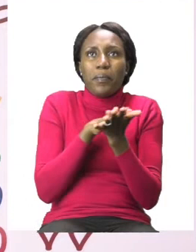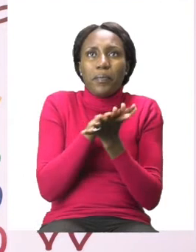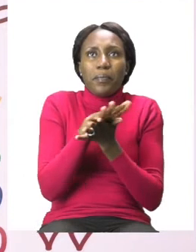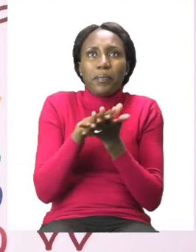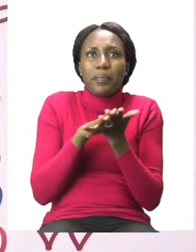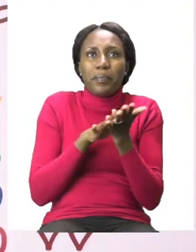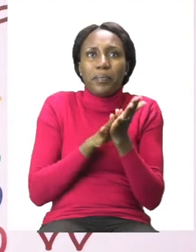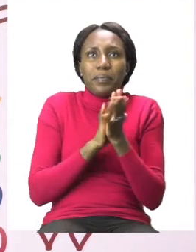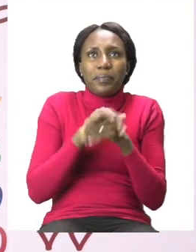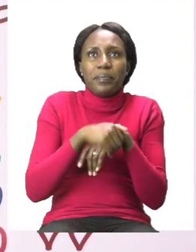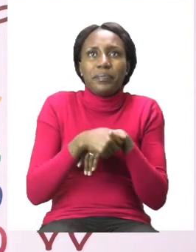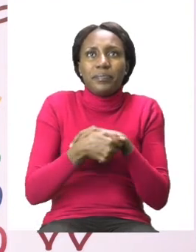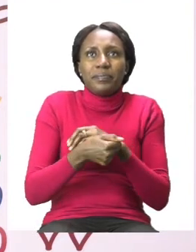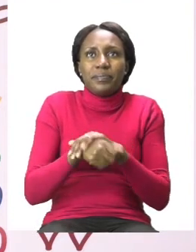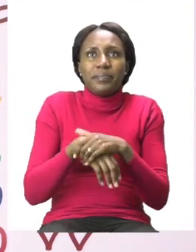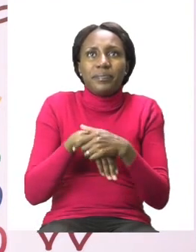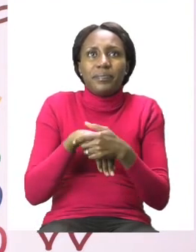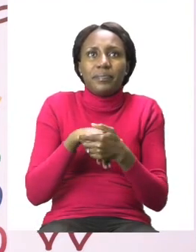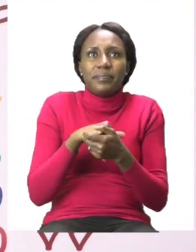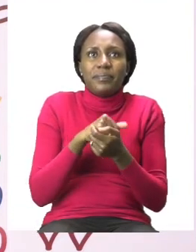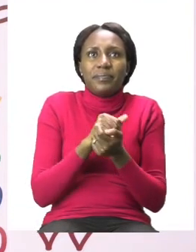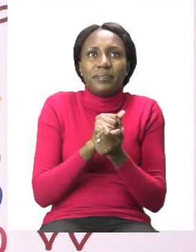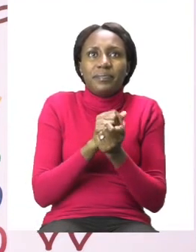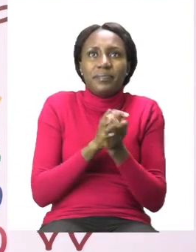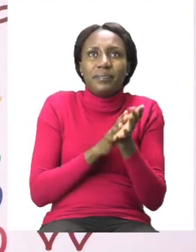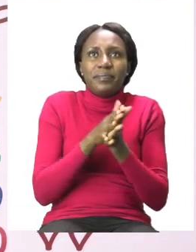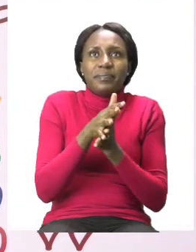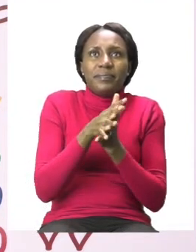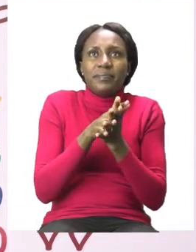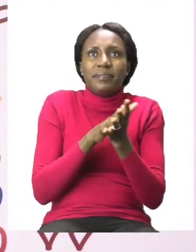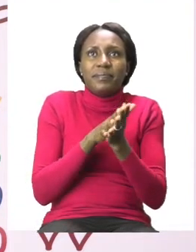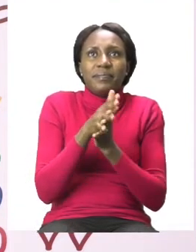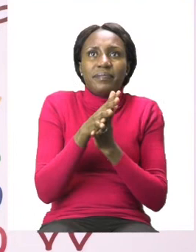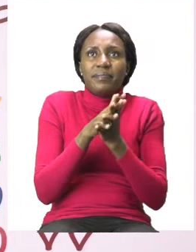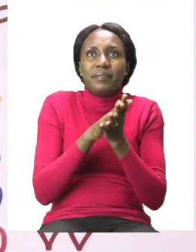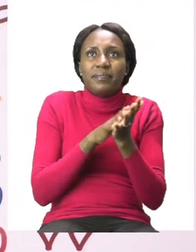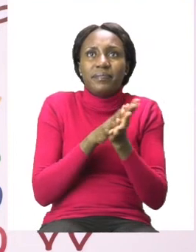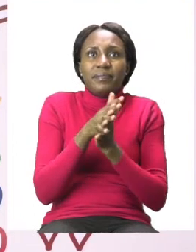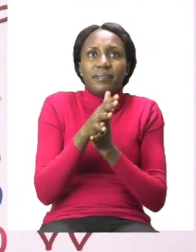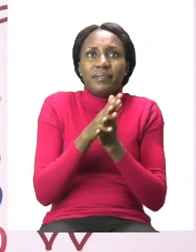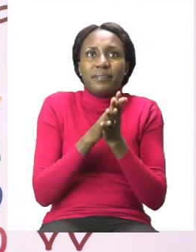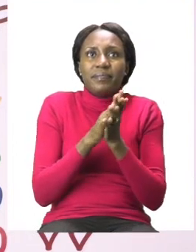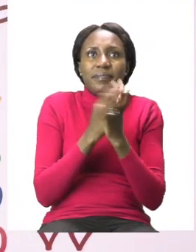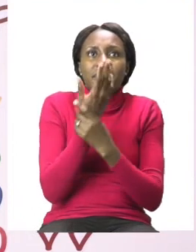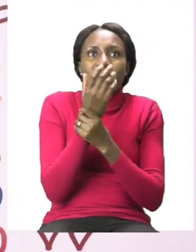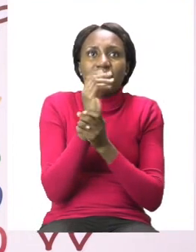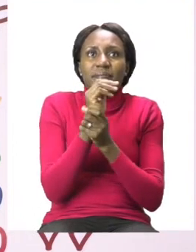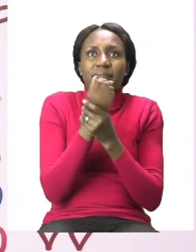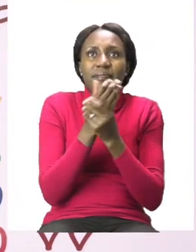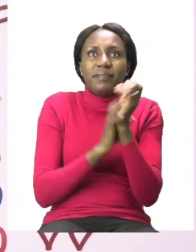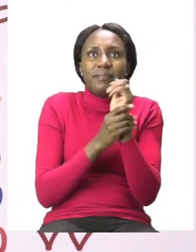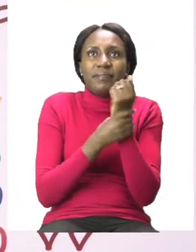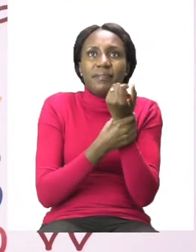around our hands, in between our fingers, on our